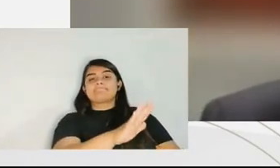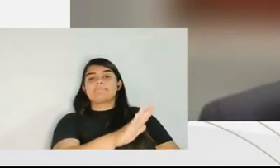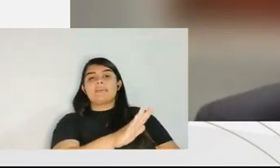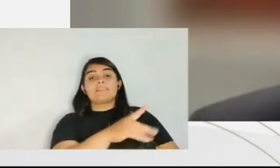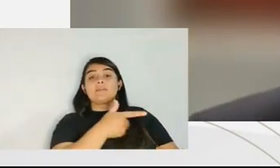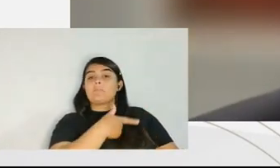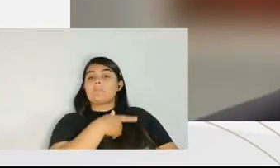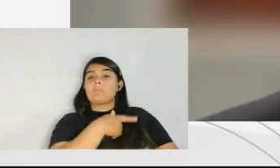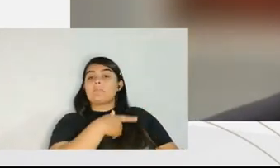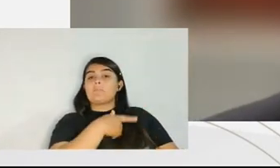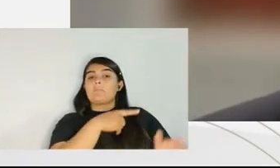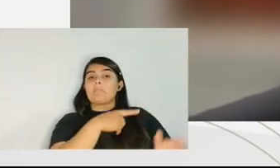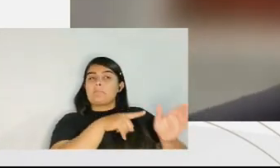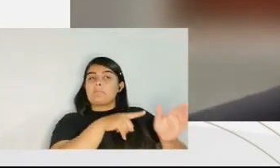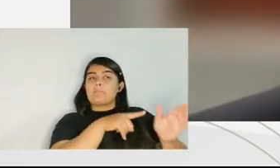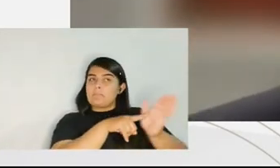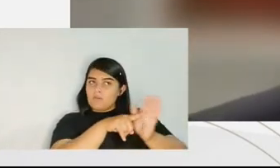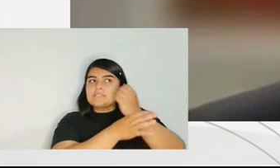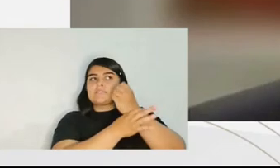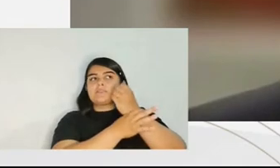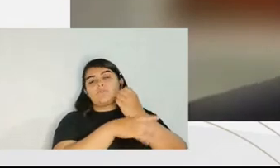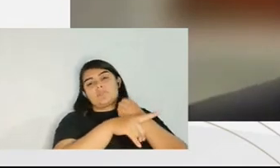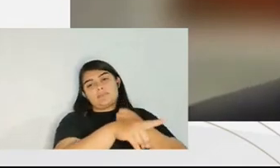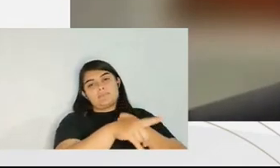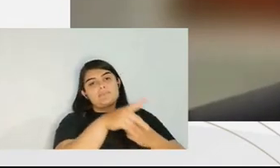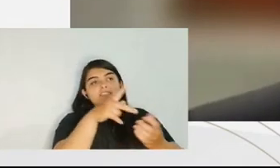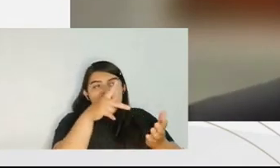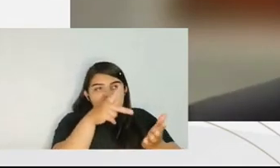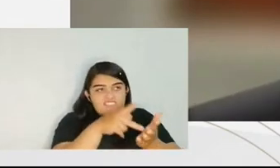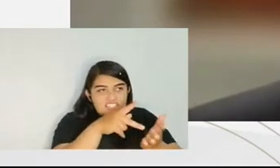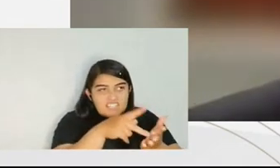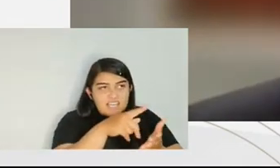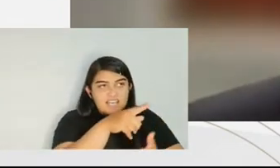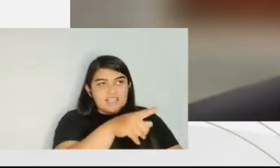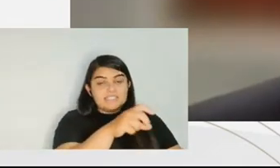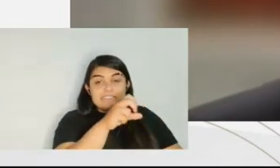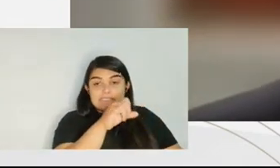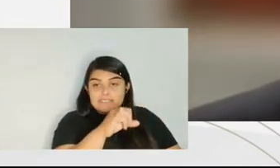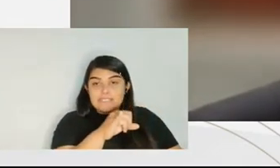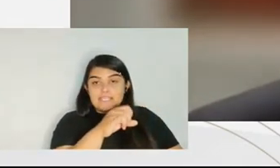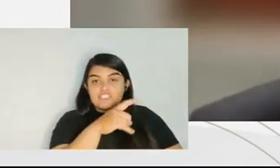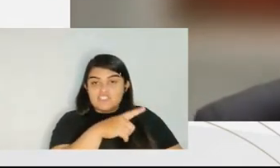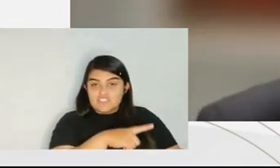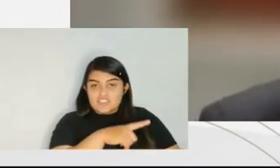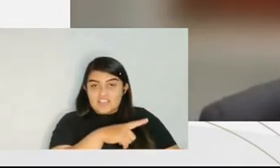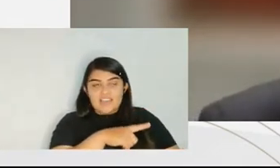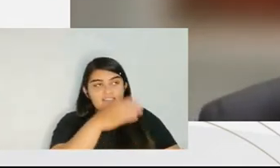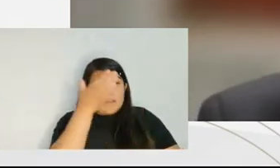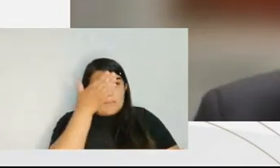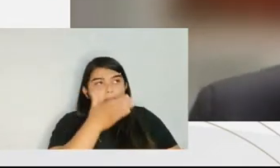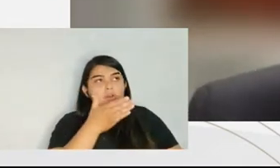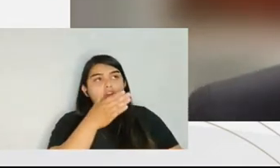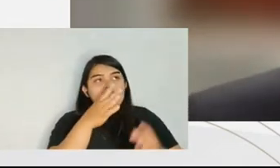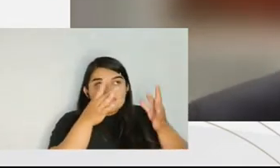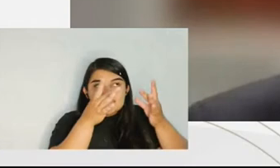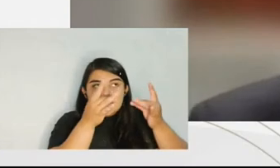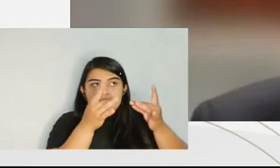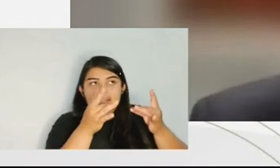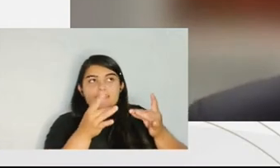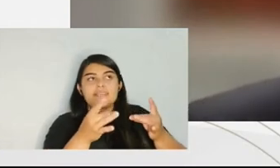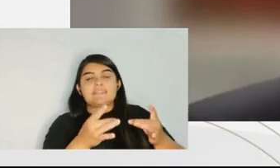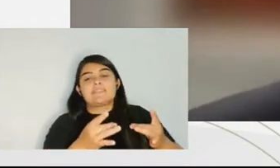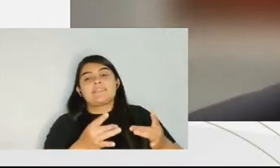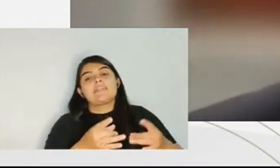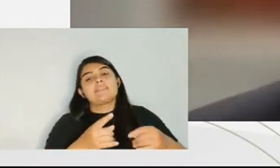of an innocent. Such as questions about the negotiation, whether he's had access to